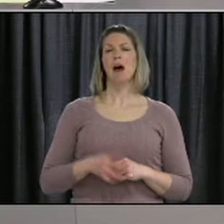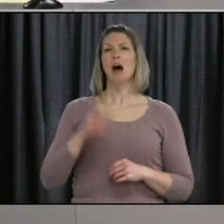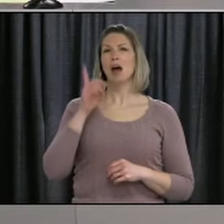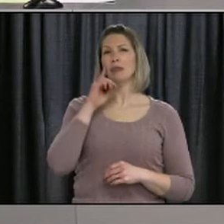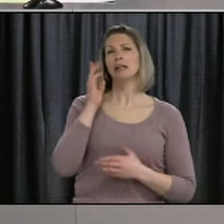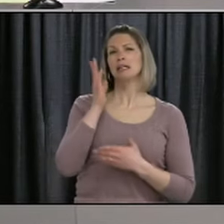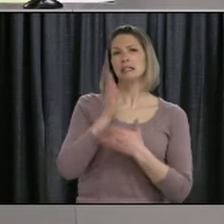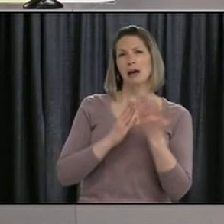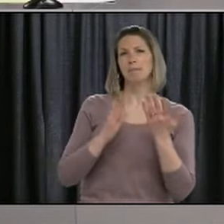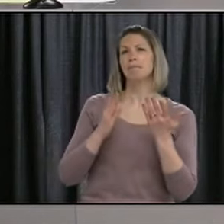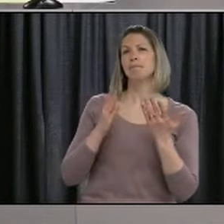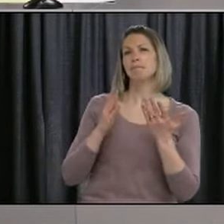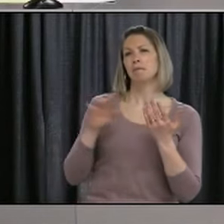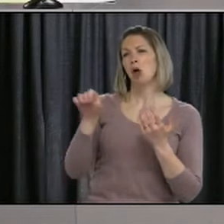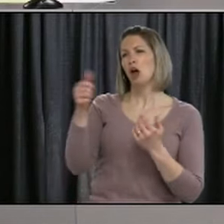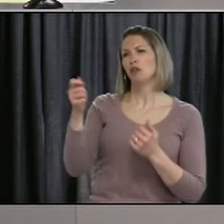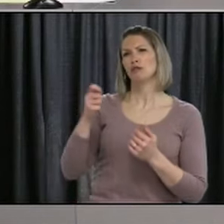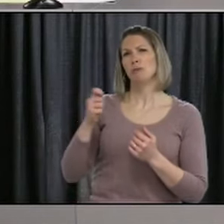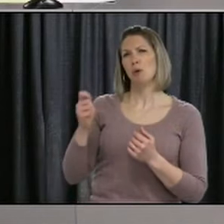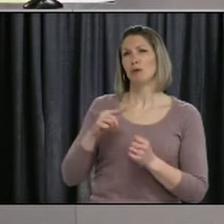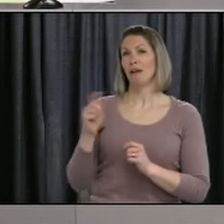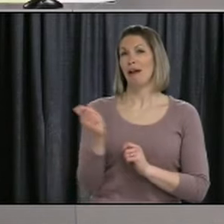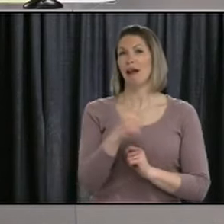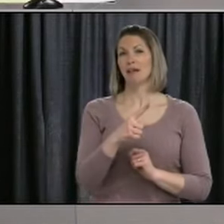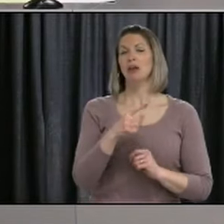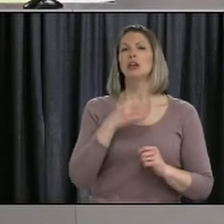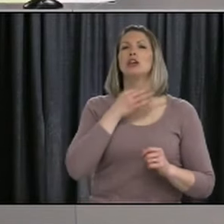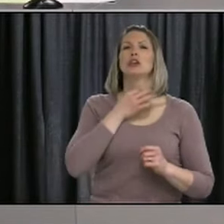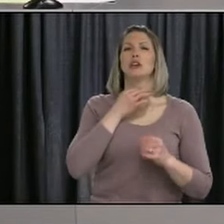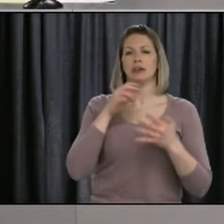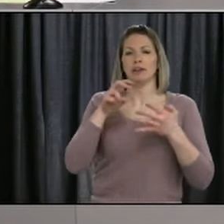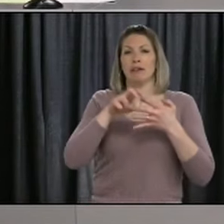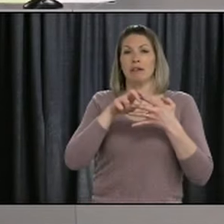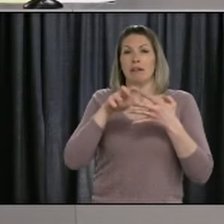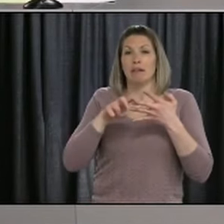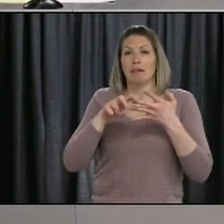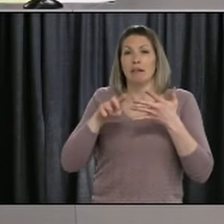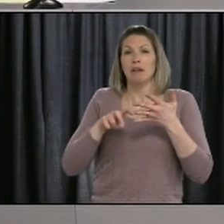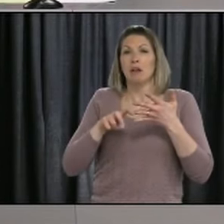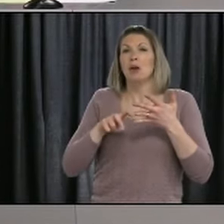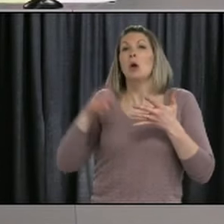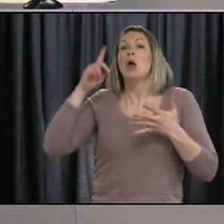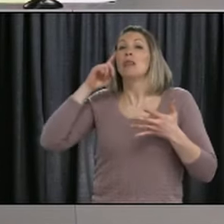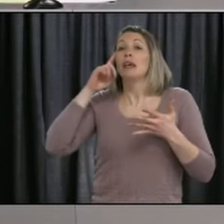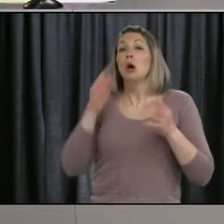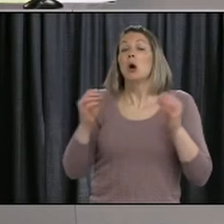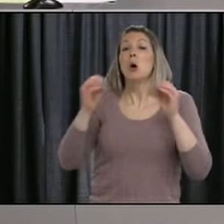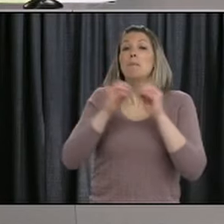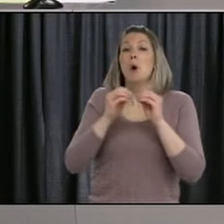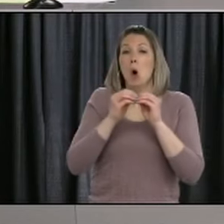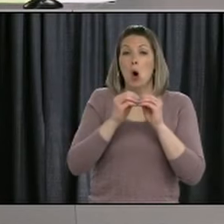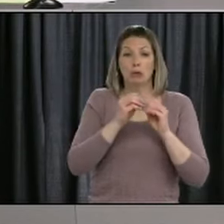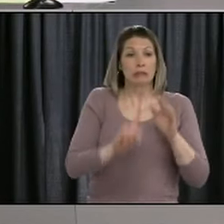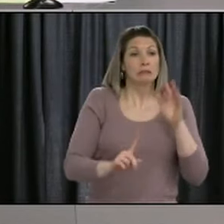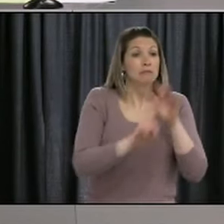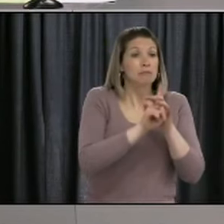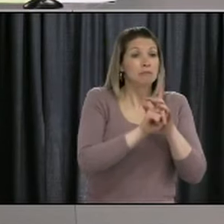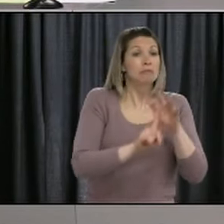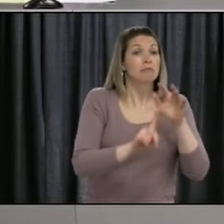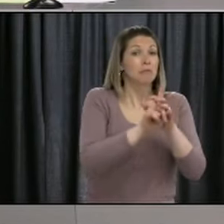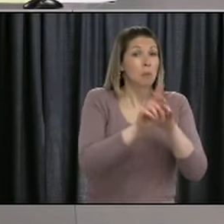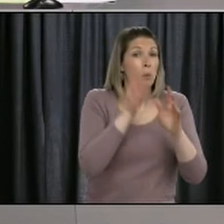should we expect to see an increase in cases in Newfoundland and Labrador? That will be likely. Certainly not unexpected